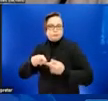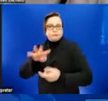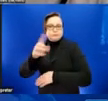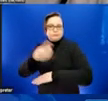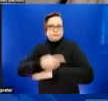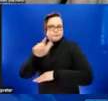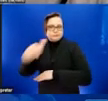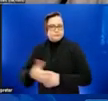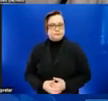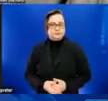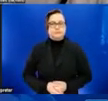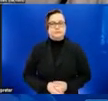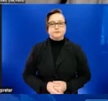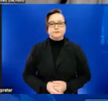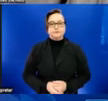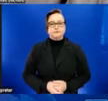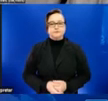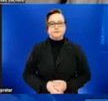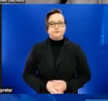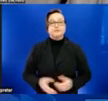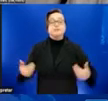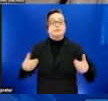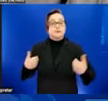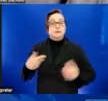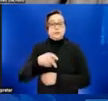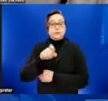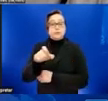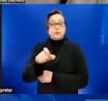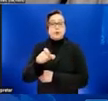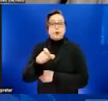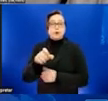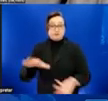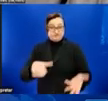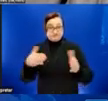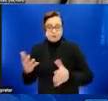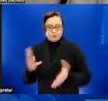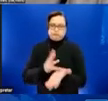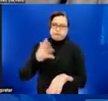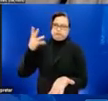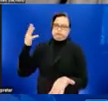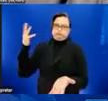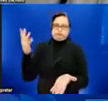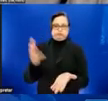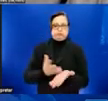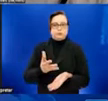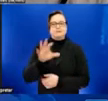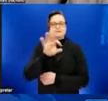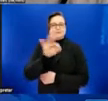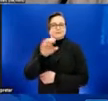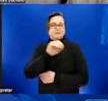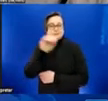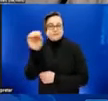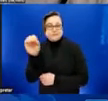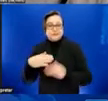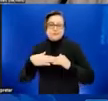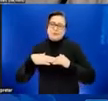Fortunately, the type of monkeypox seen in this outbreak is rarely deadly, and more than 99% of people who get this form of